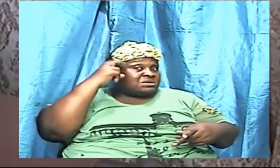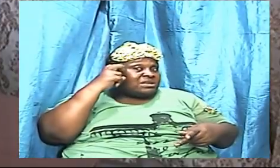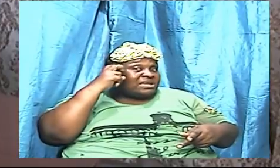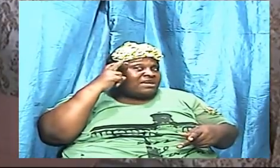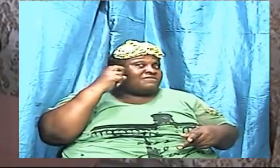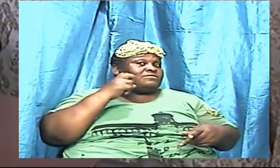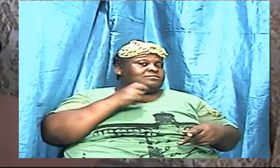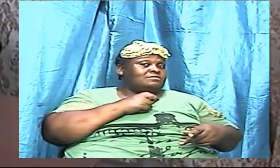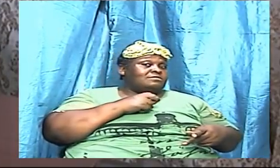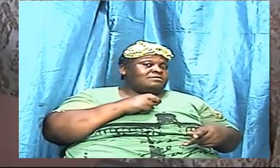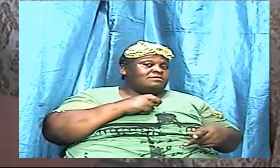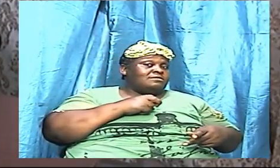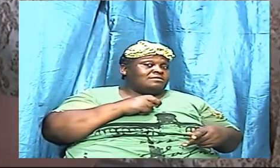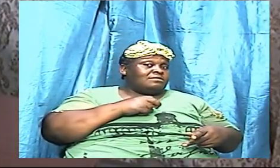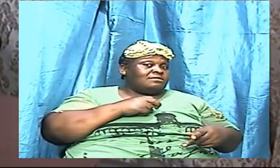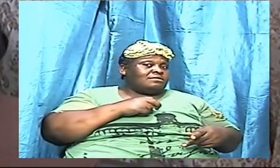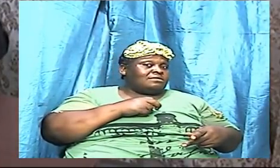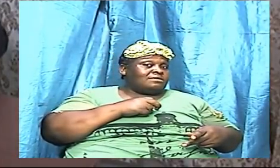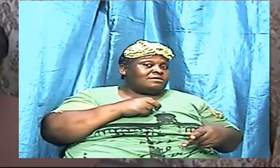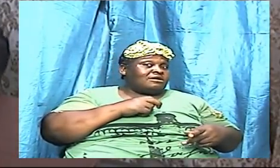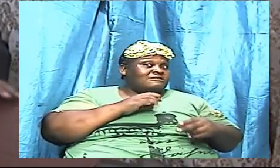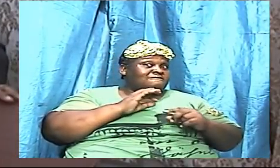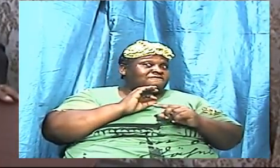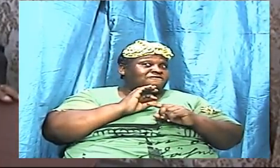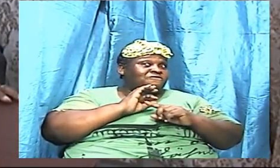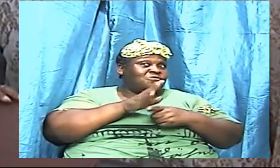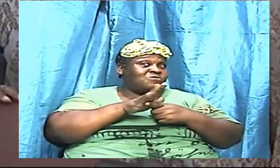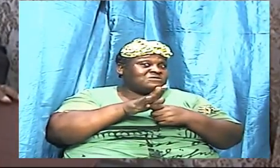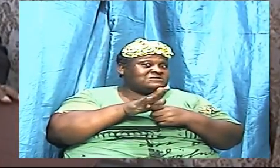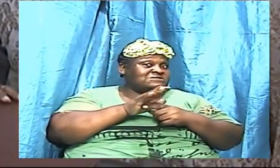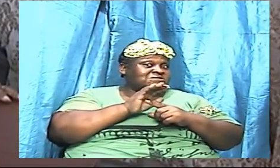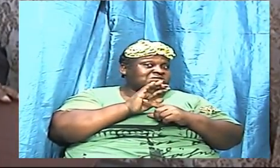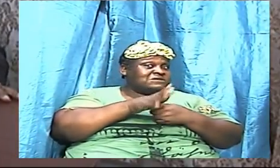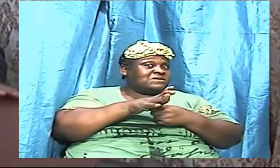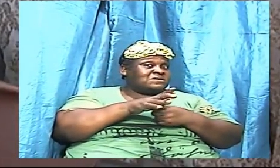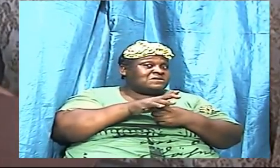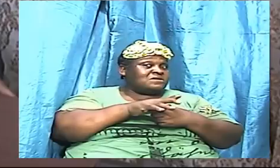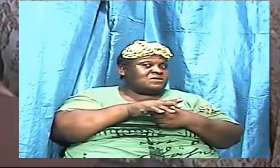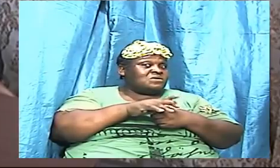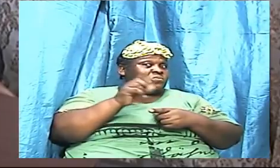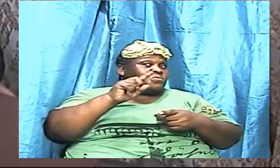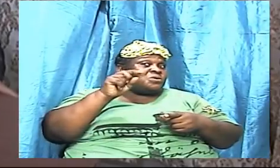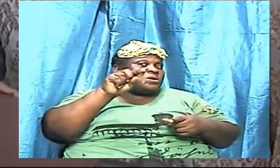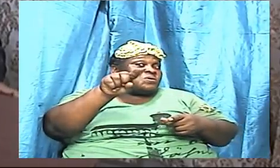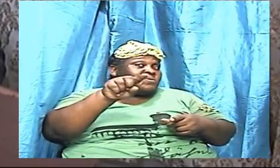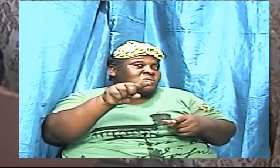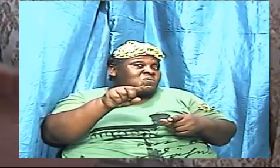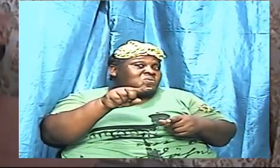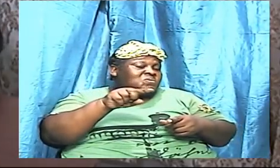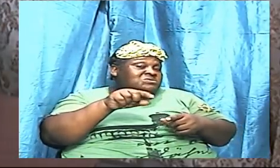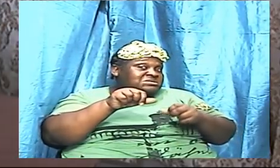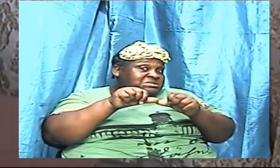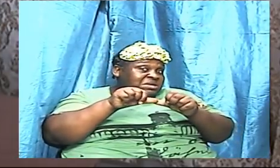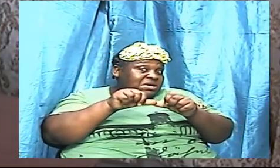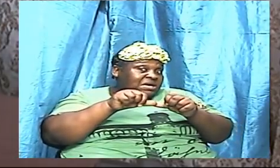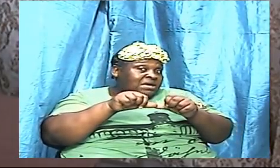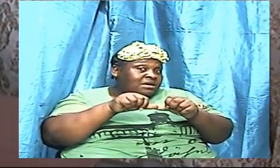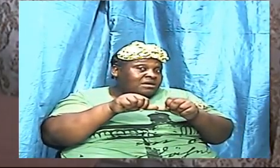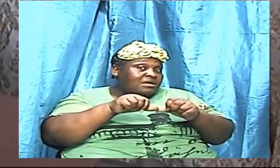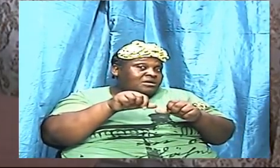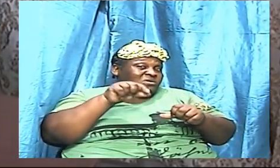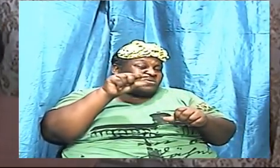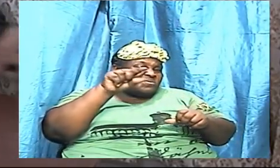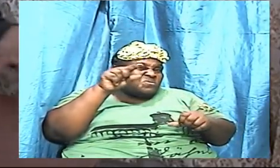where you spend your time and if you think warfare not going to come in at your house